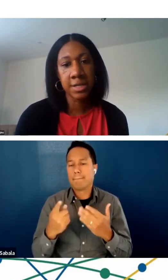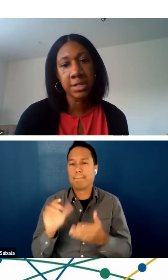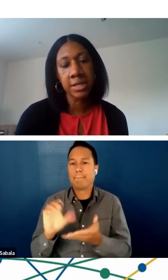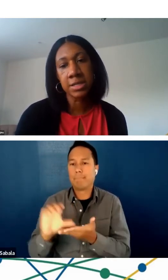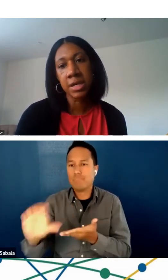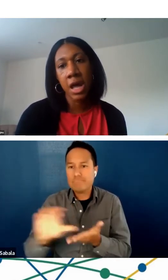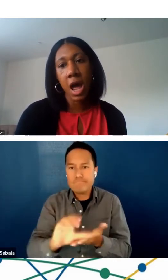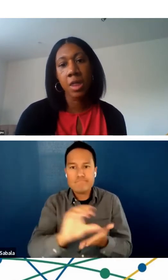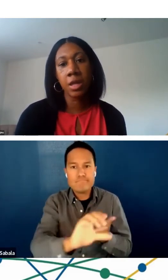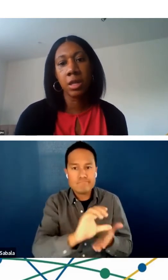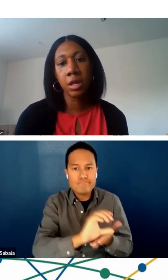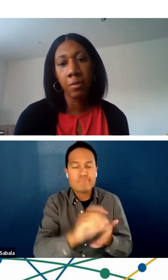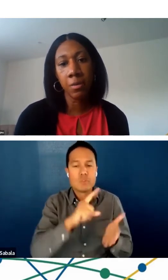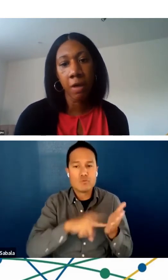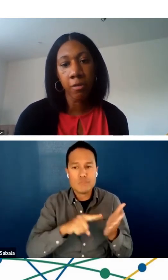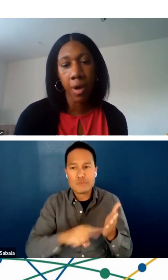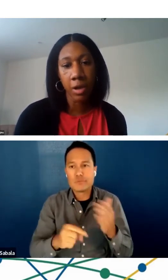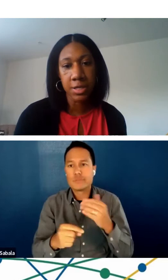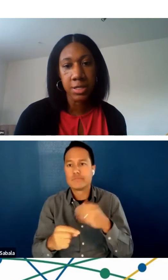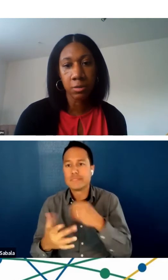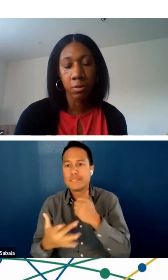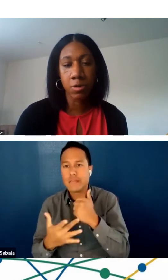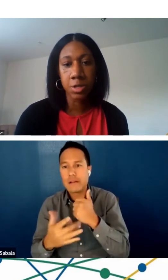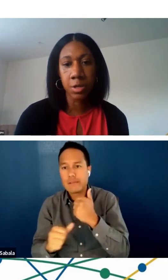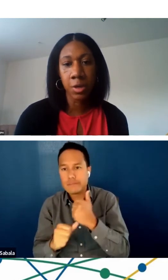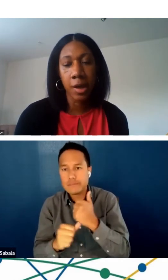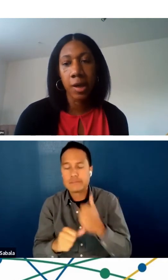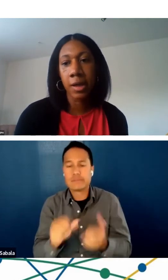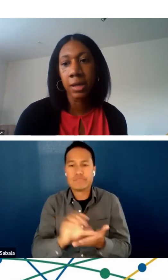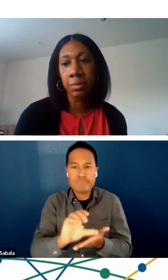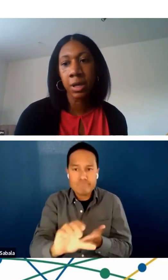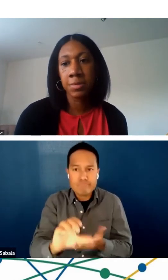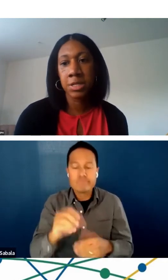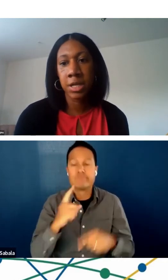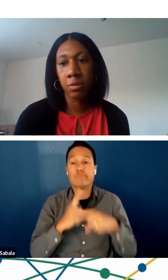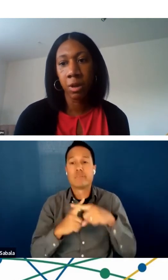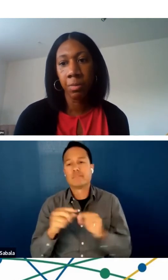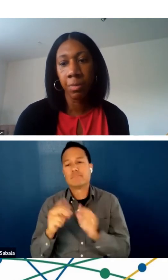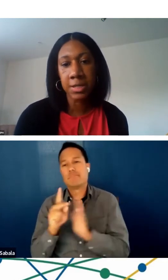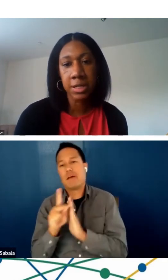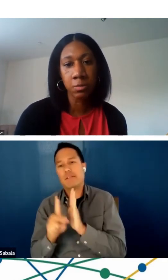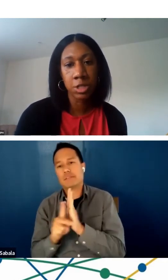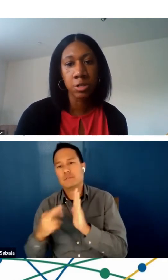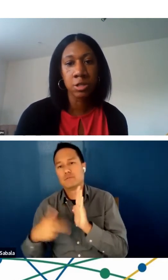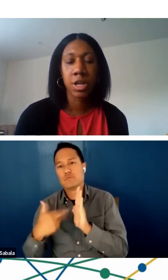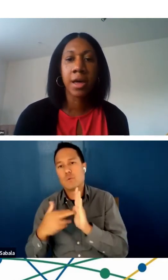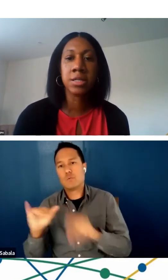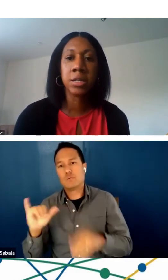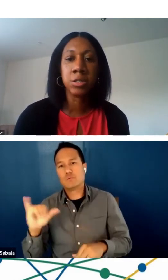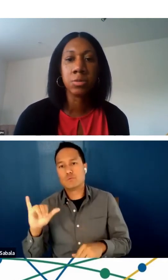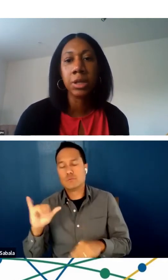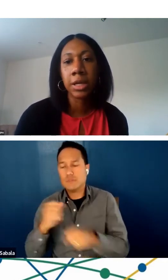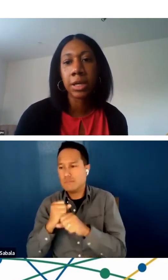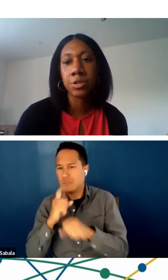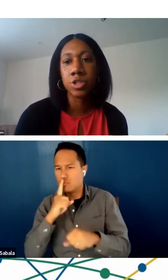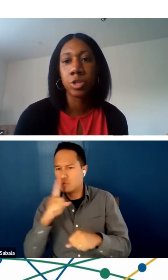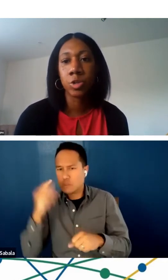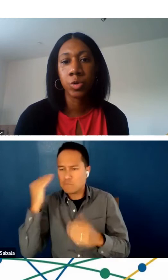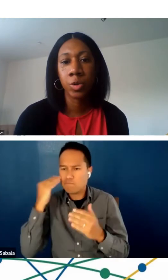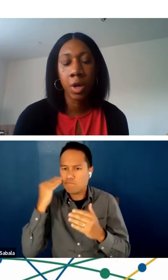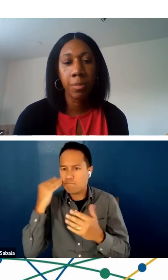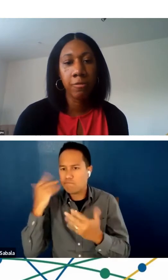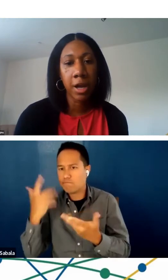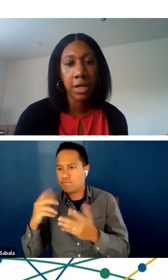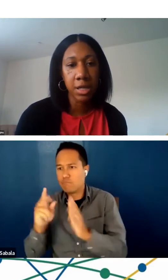and technical assistance. And then we have a policy role. So, keeping up to date with policy and research as it is related